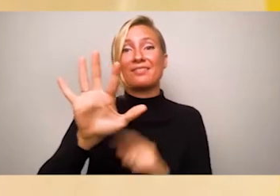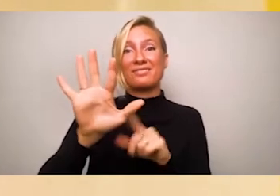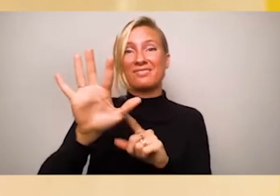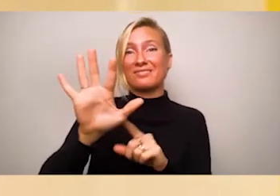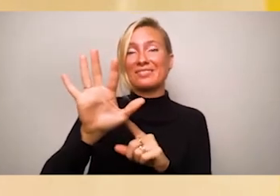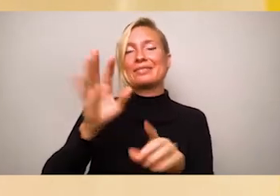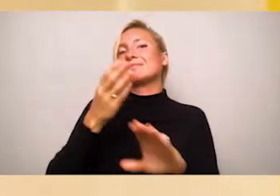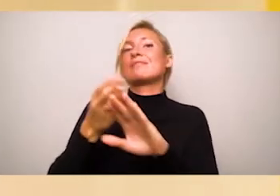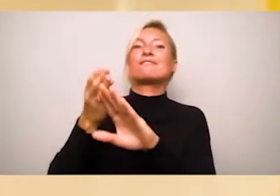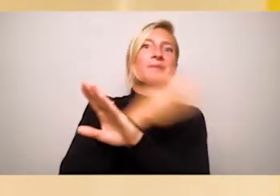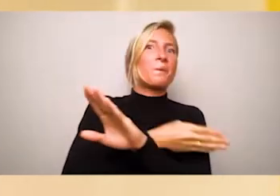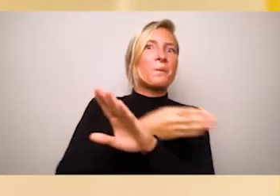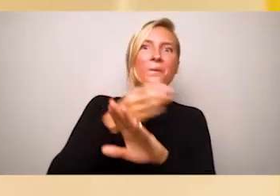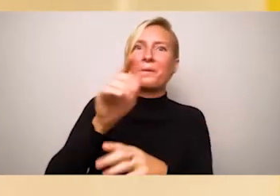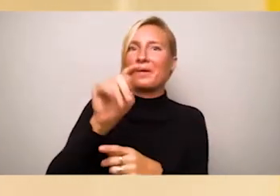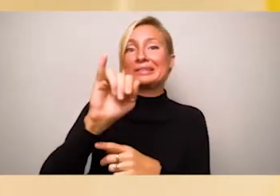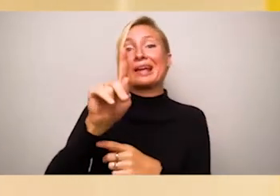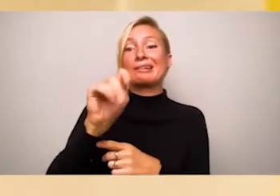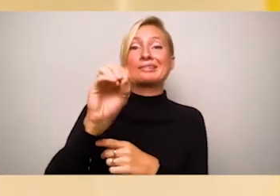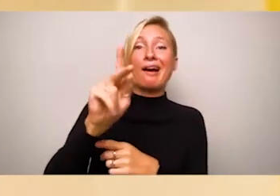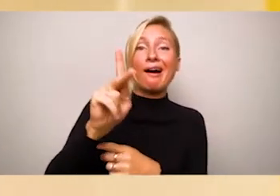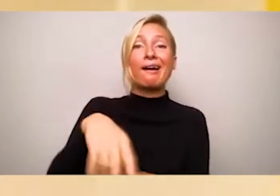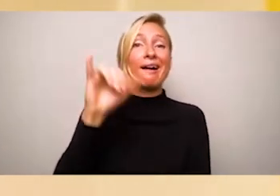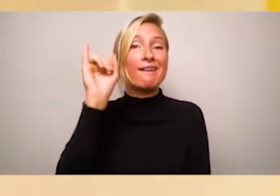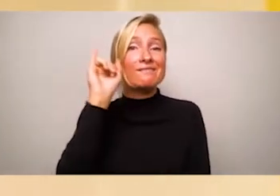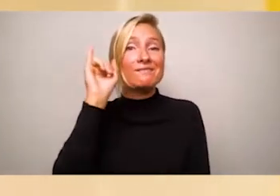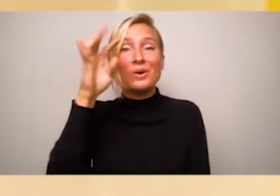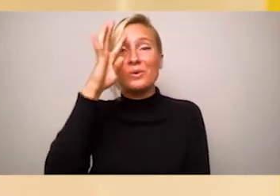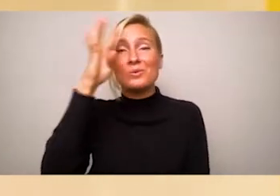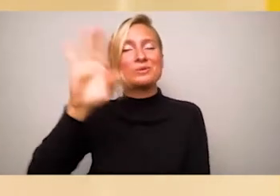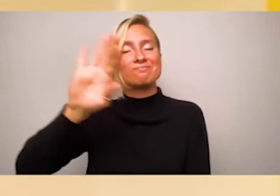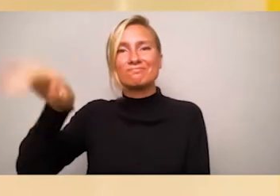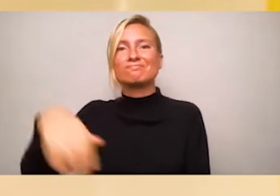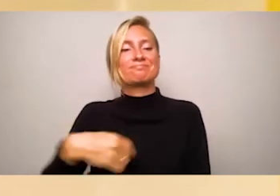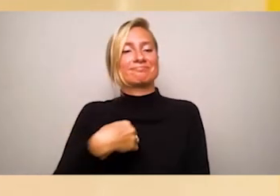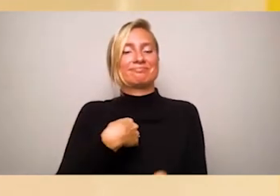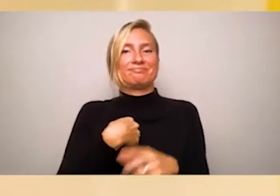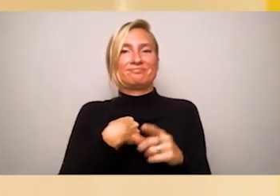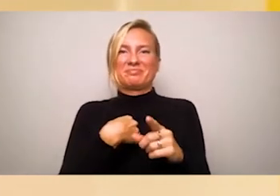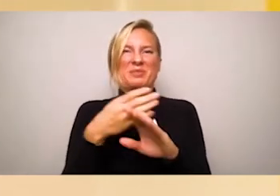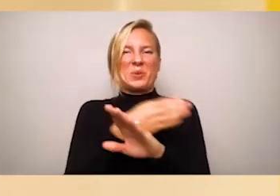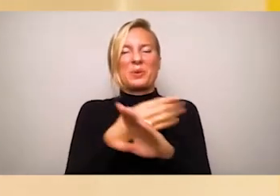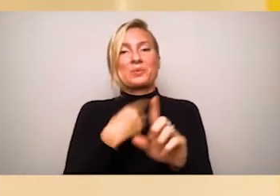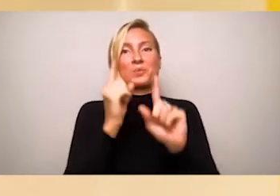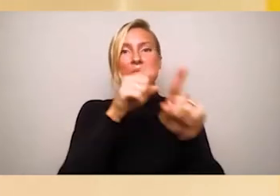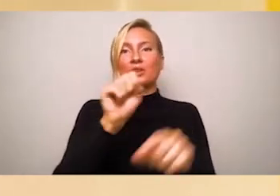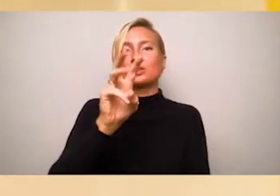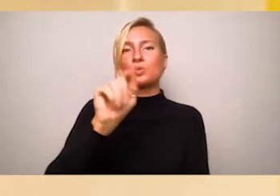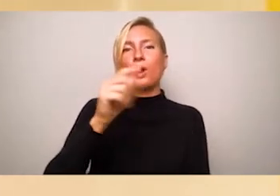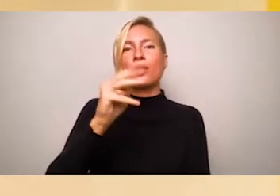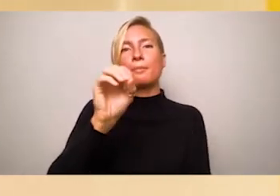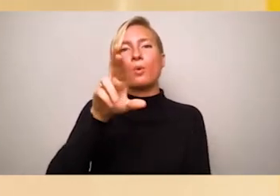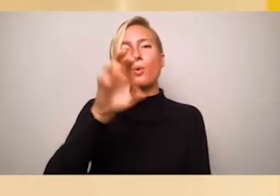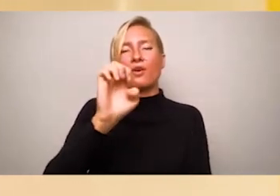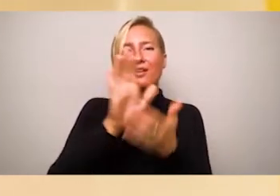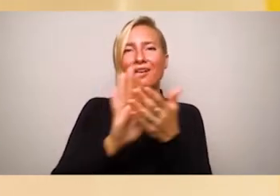I left the inner city for the lush campus of Swarthmore College. I was an English major. My